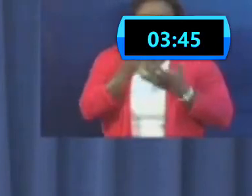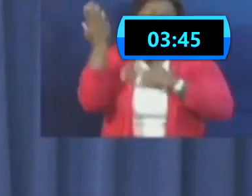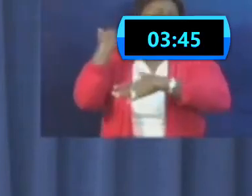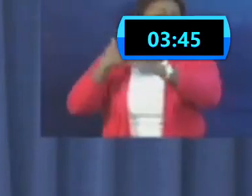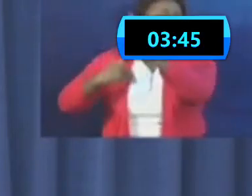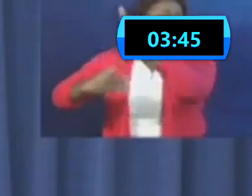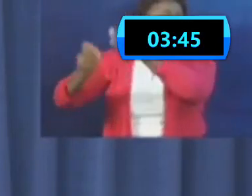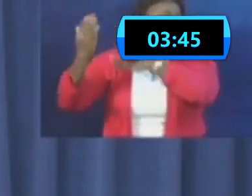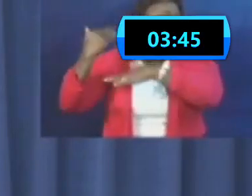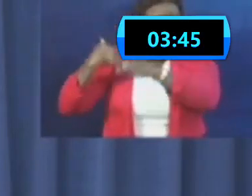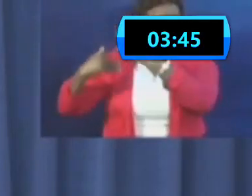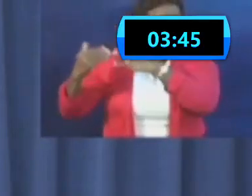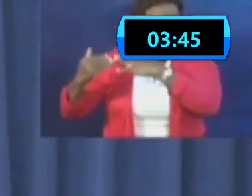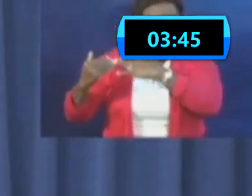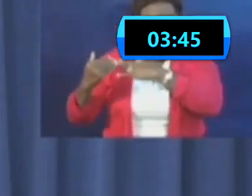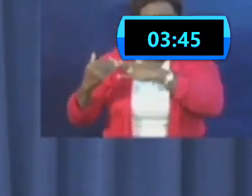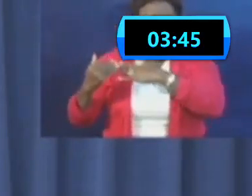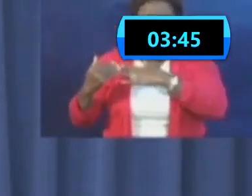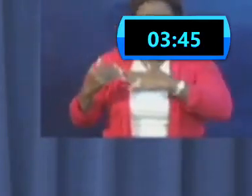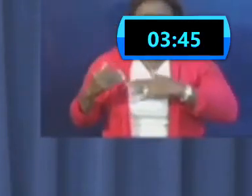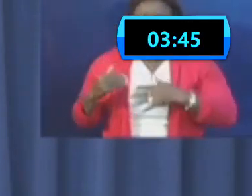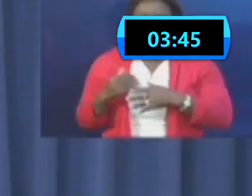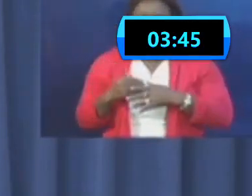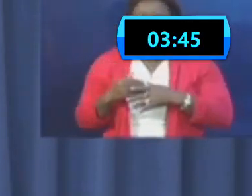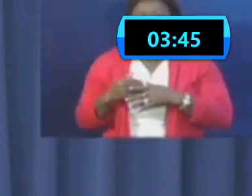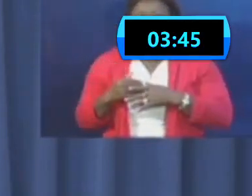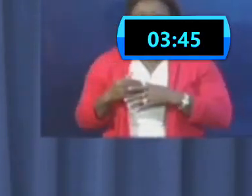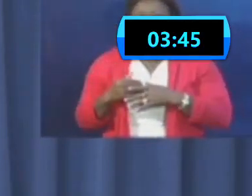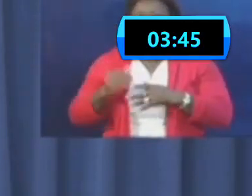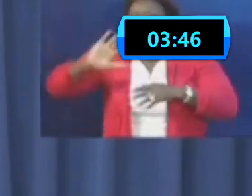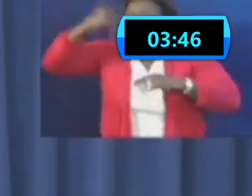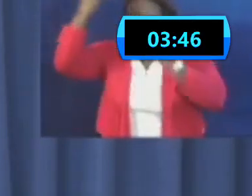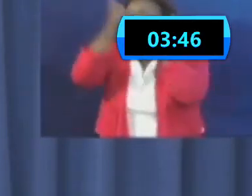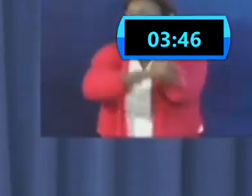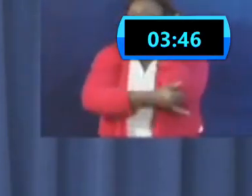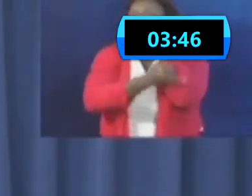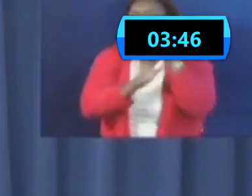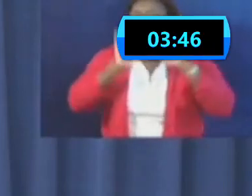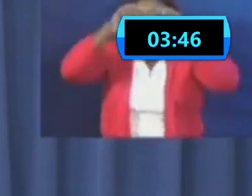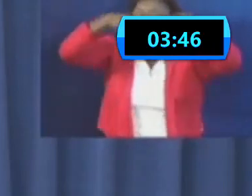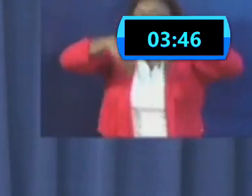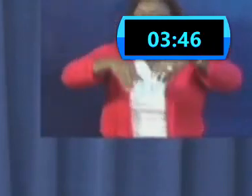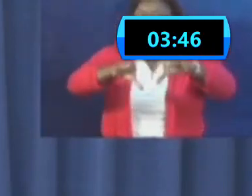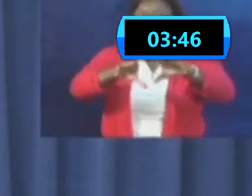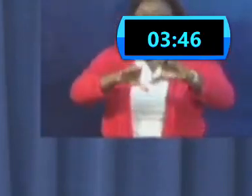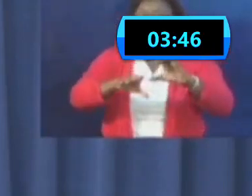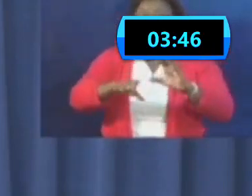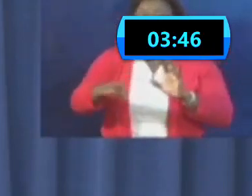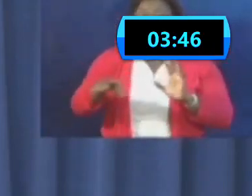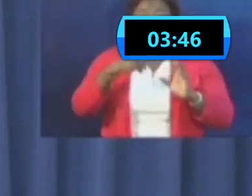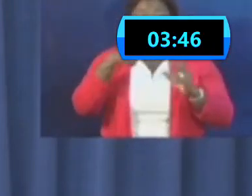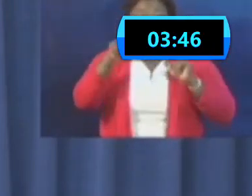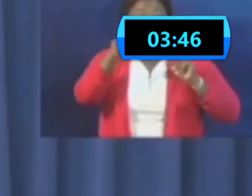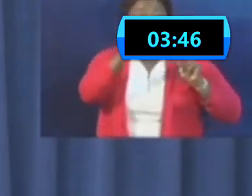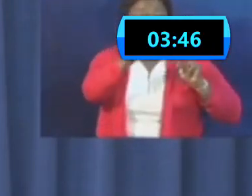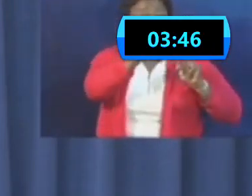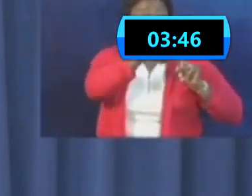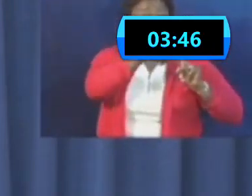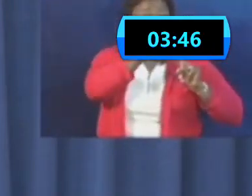when we were managing this, the very fact that a confirmed case was reported from a hotel,